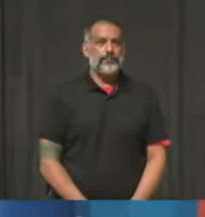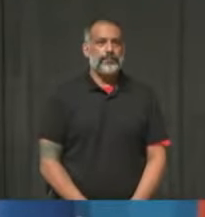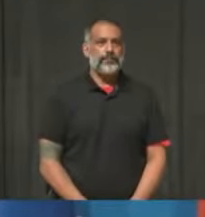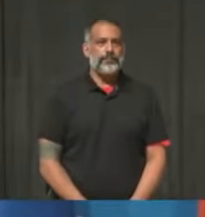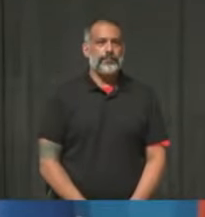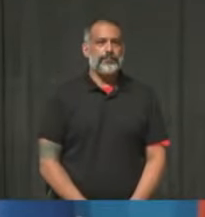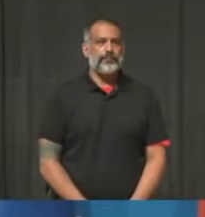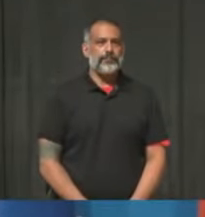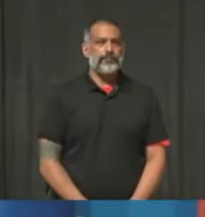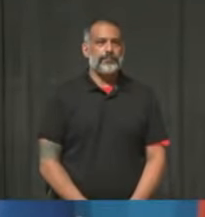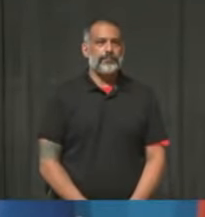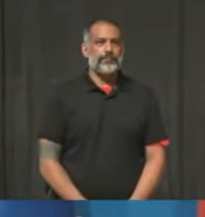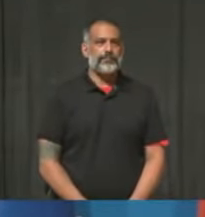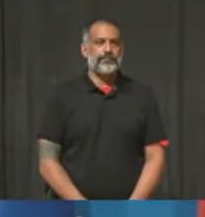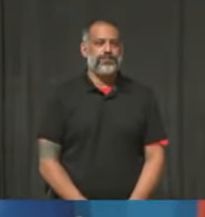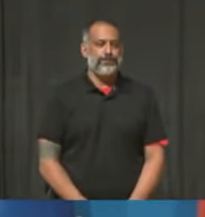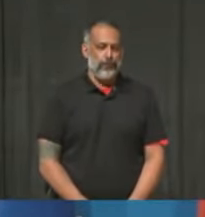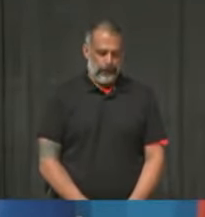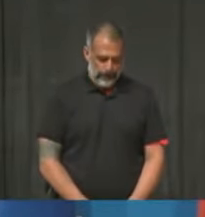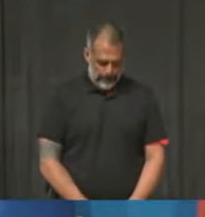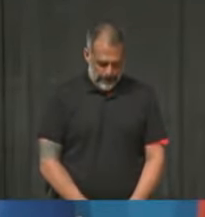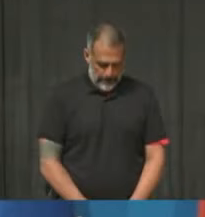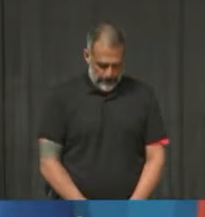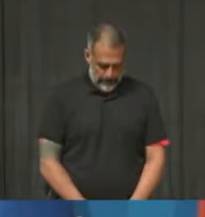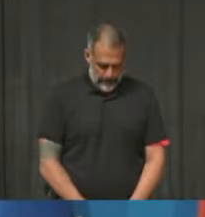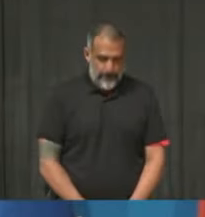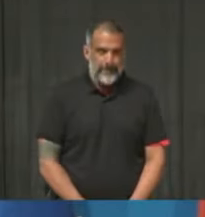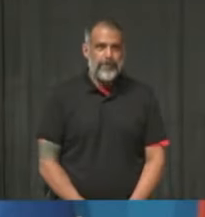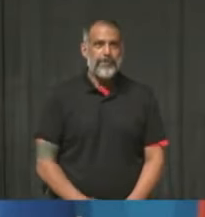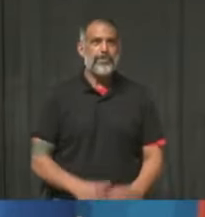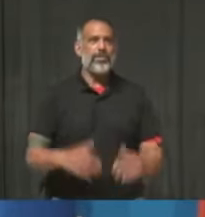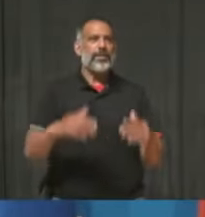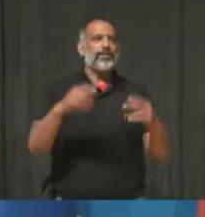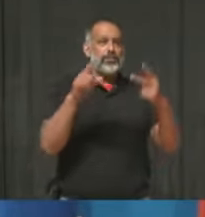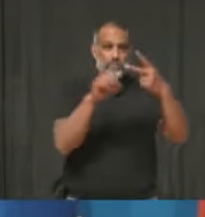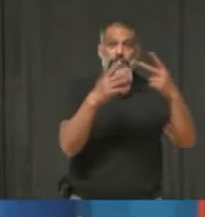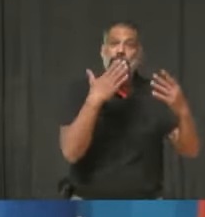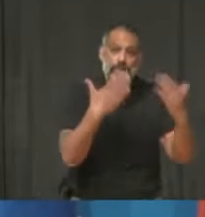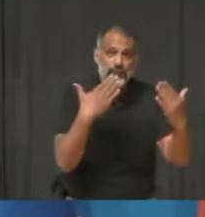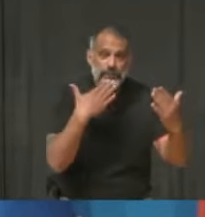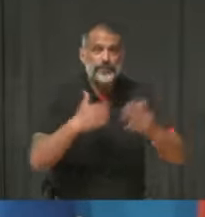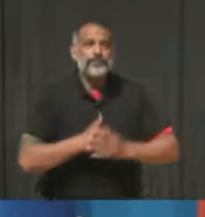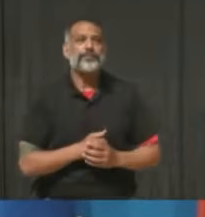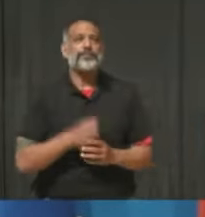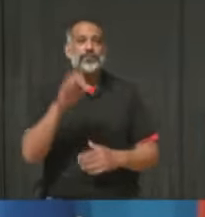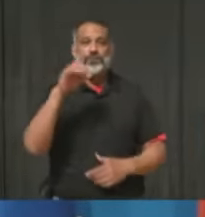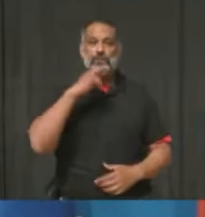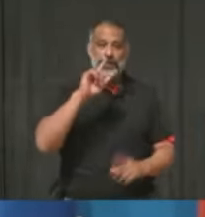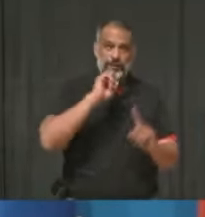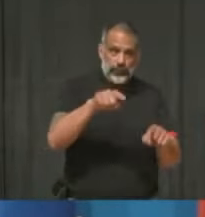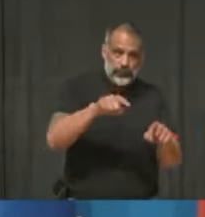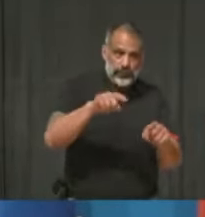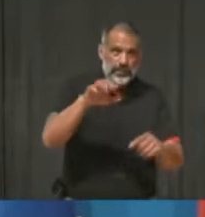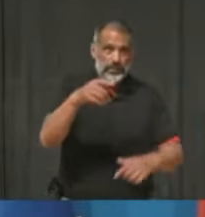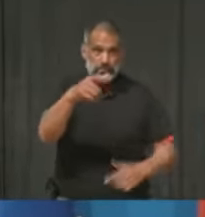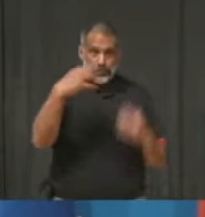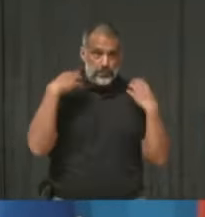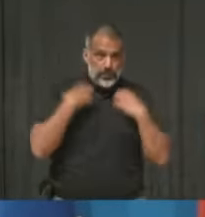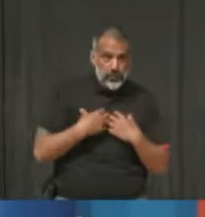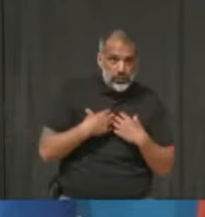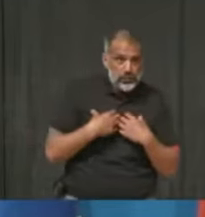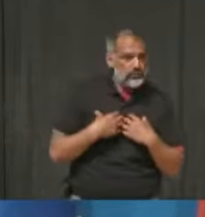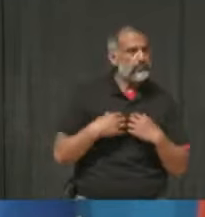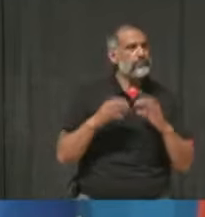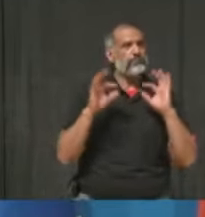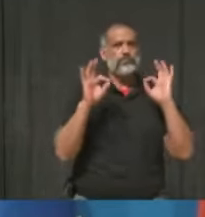Thank you, Isaac. Yeah, I appreciate that. And I appreciate Rob speaking to it as well, because as mayor, obviously, you're an important person in the